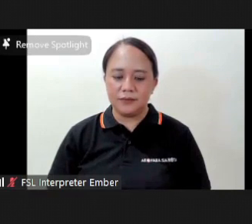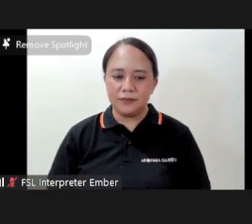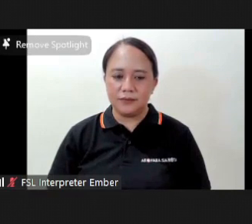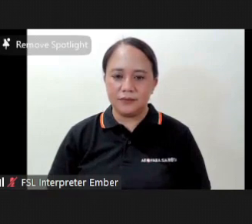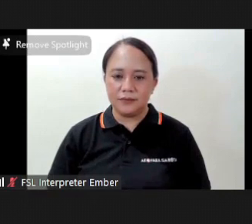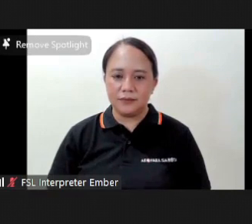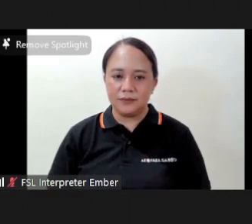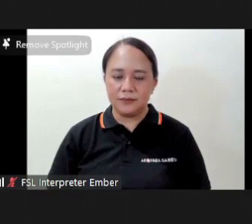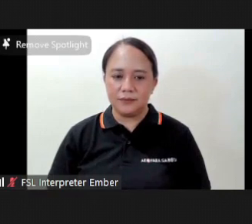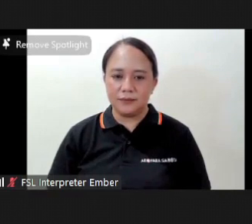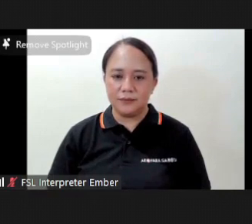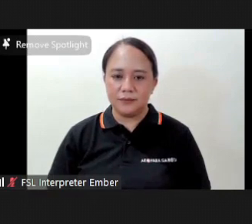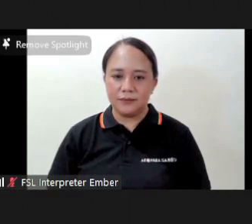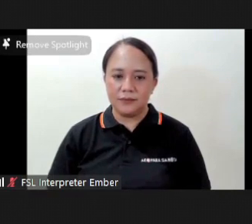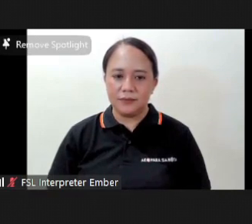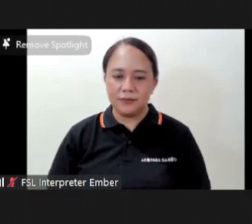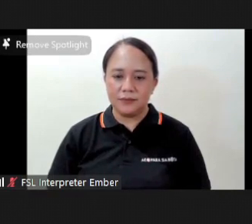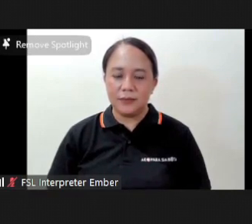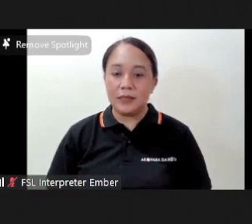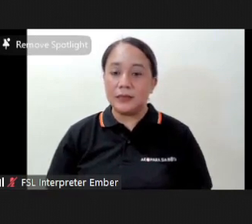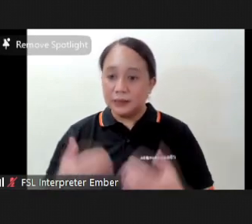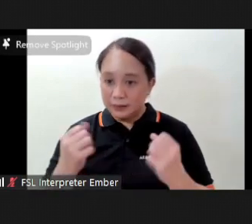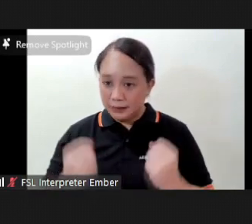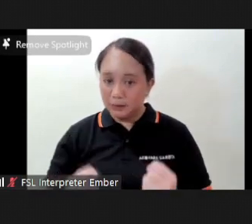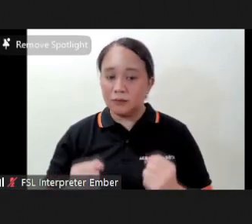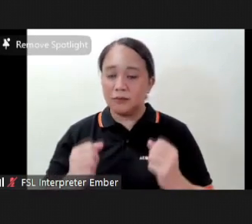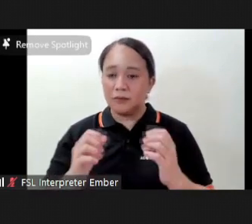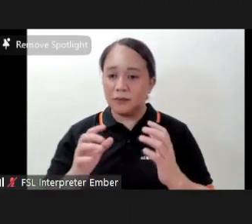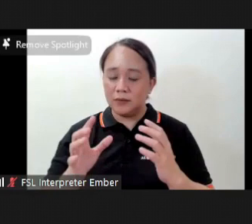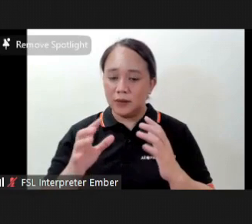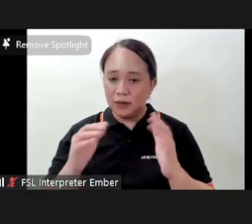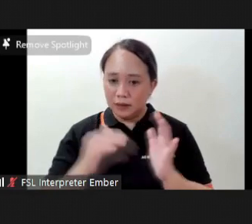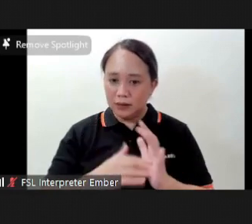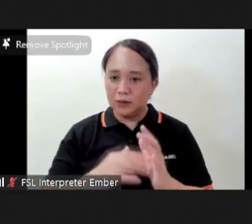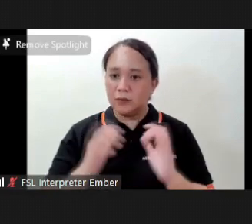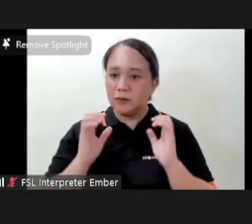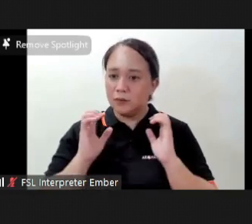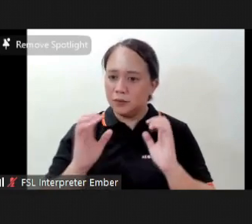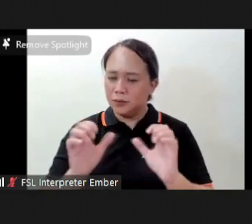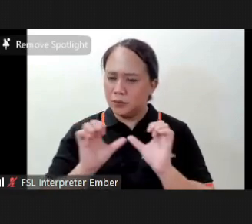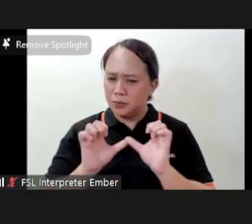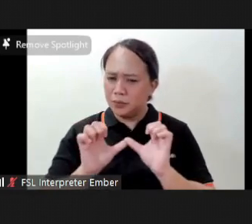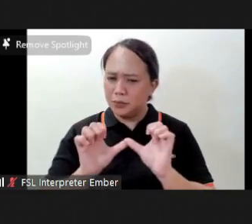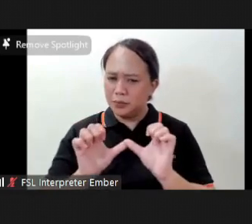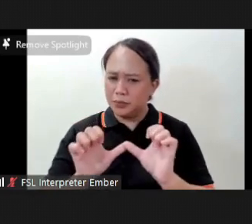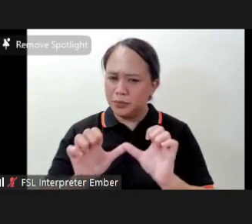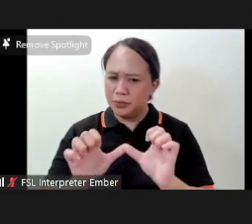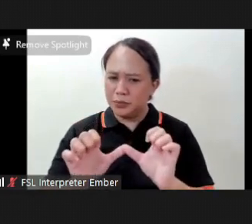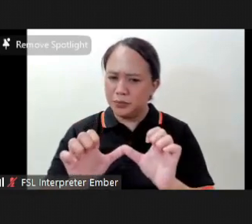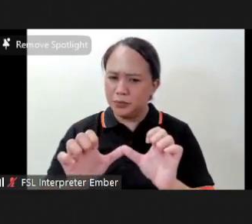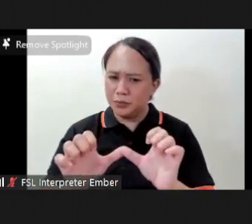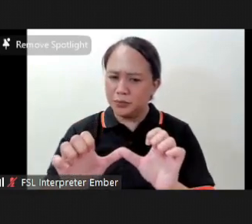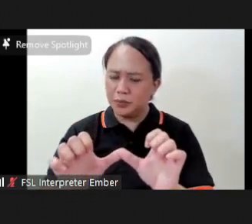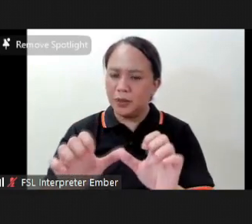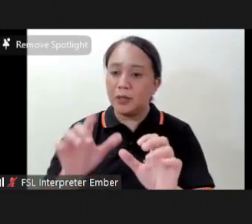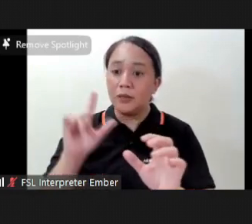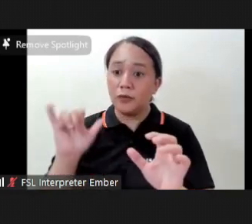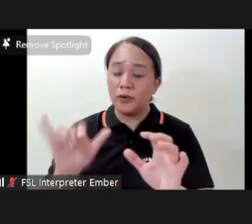and you can do this exercise wherever and whenever you feel